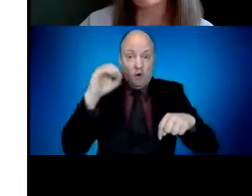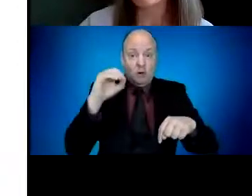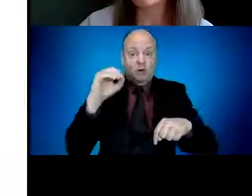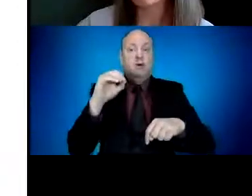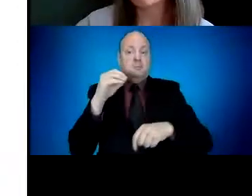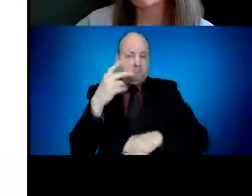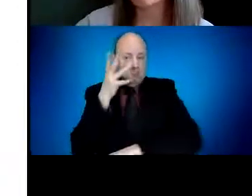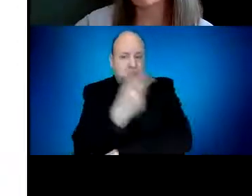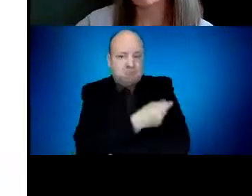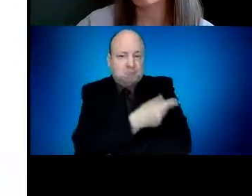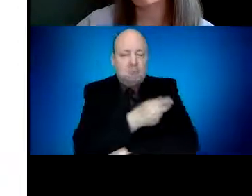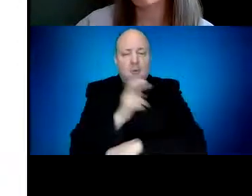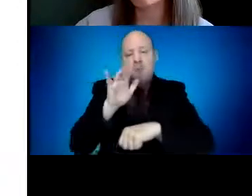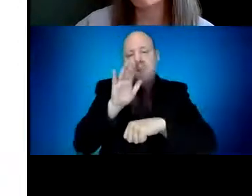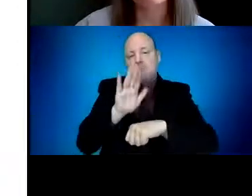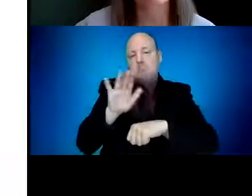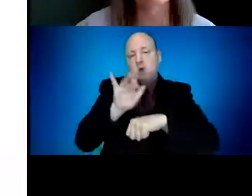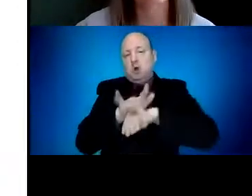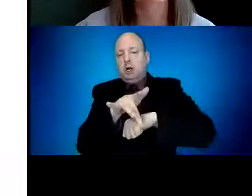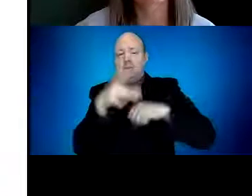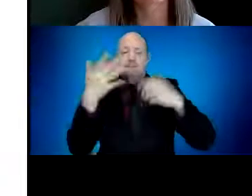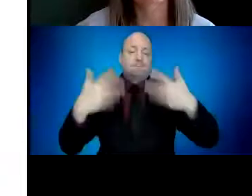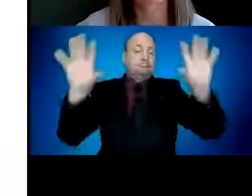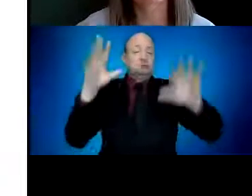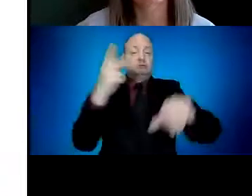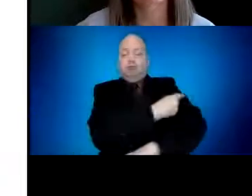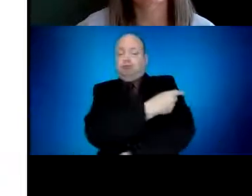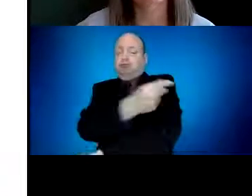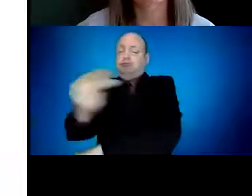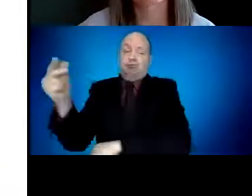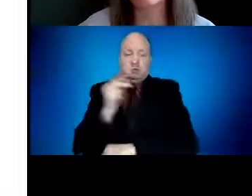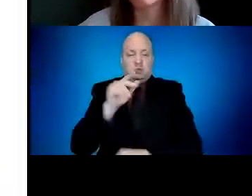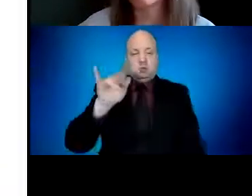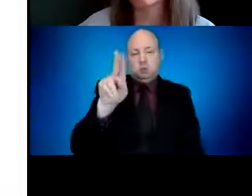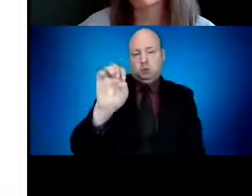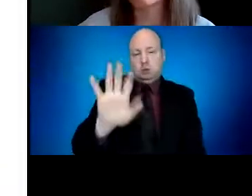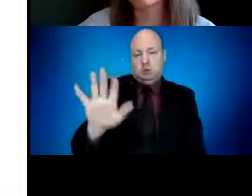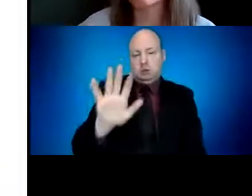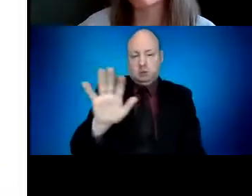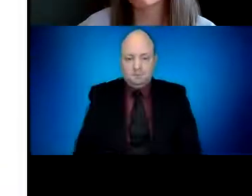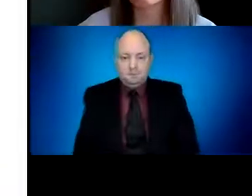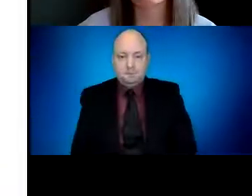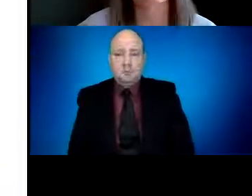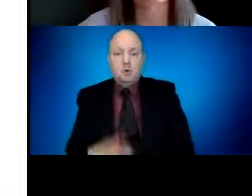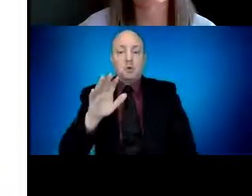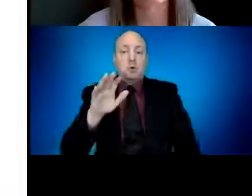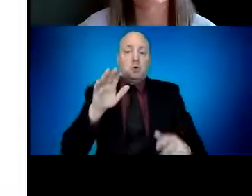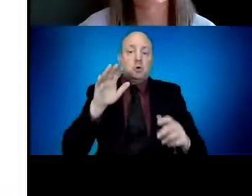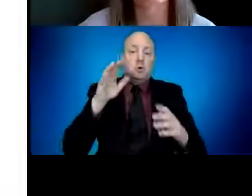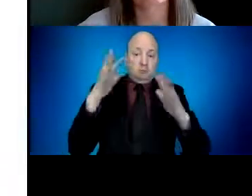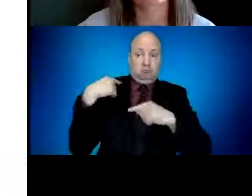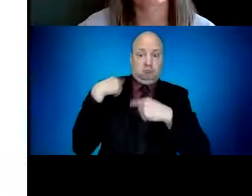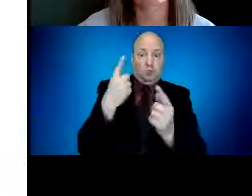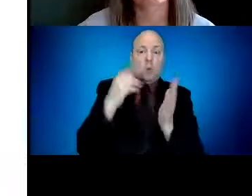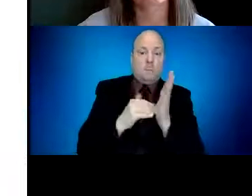of today, 1,073,369 Oregonians have received at least one vaccination. That total represents